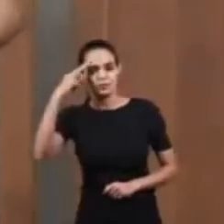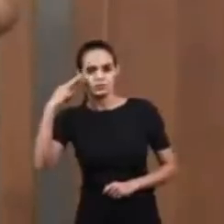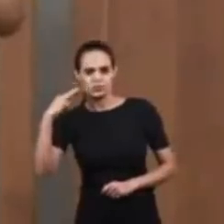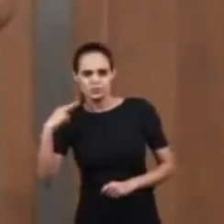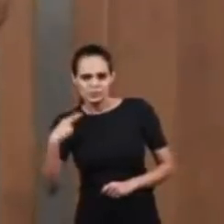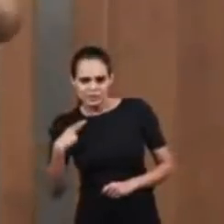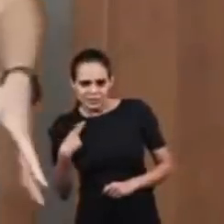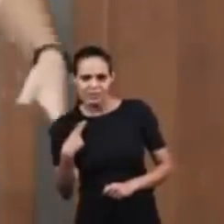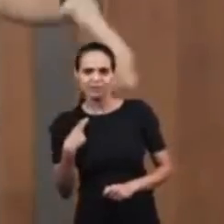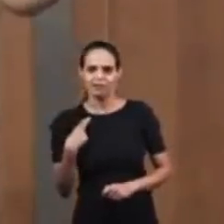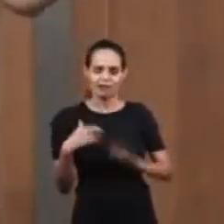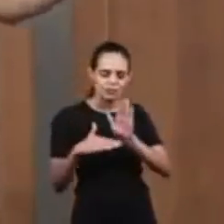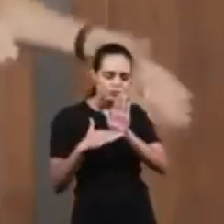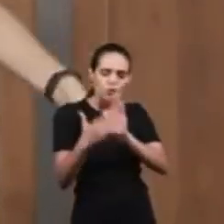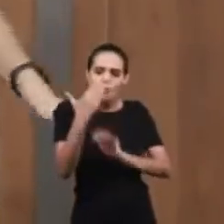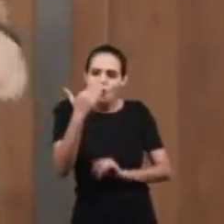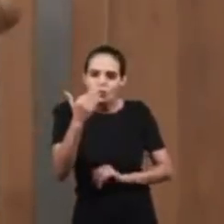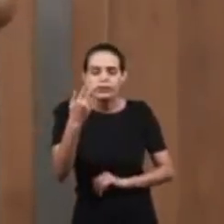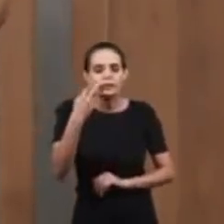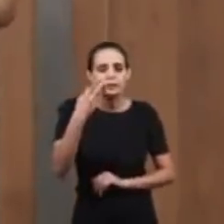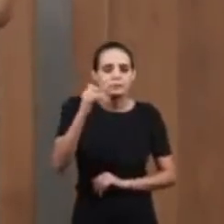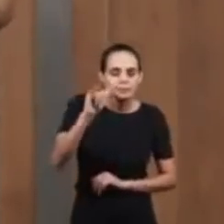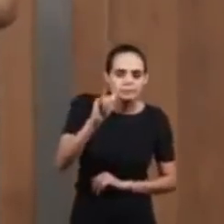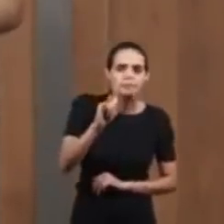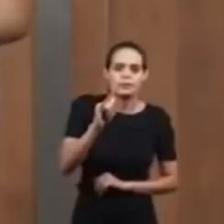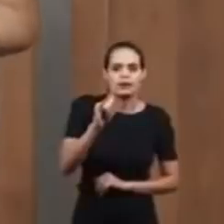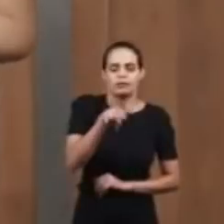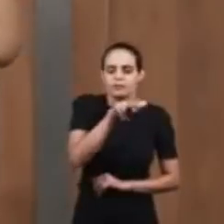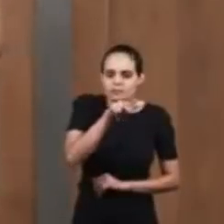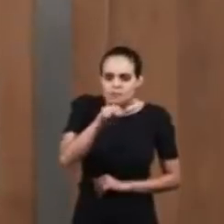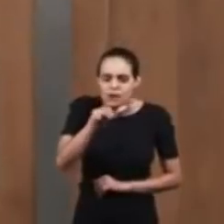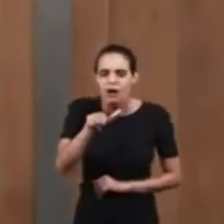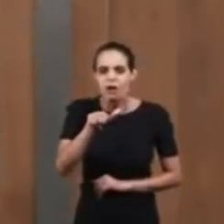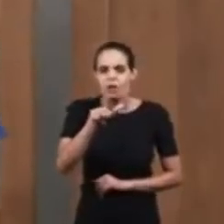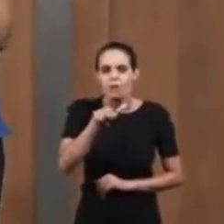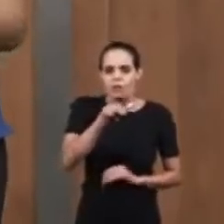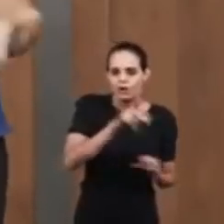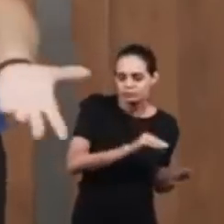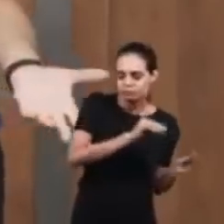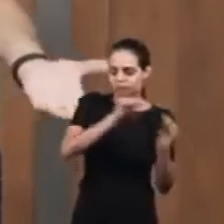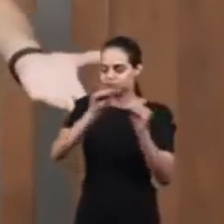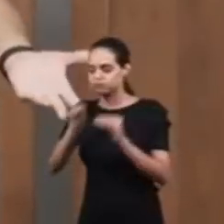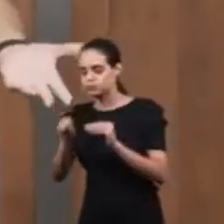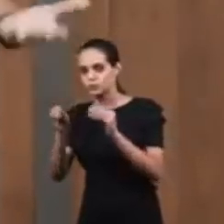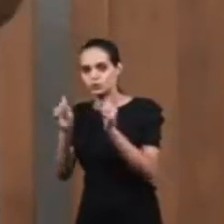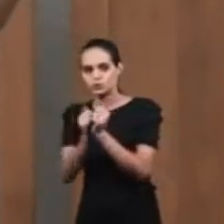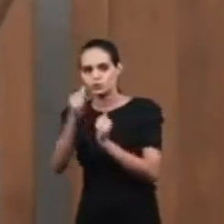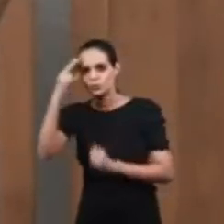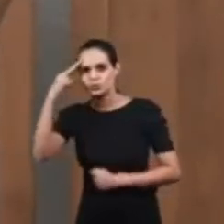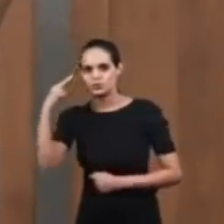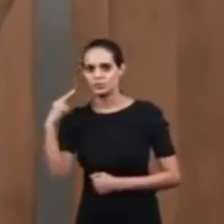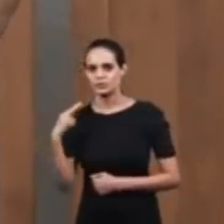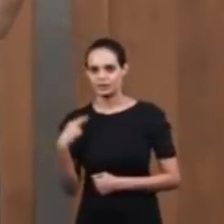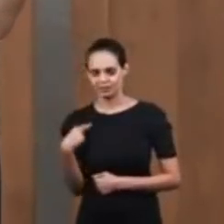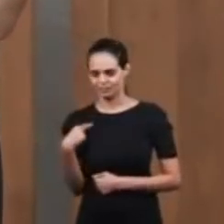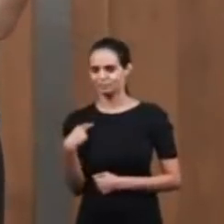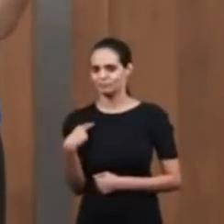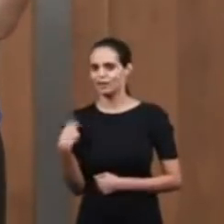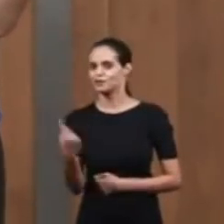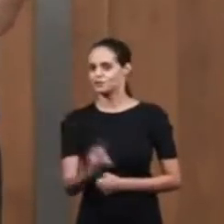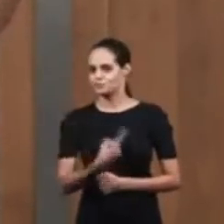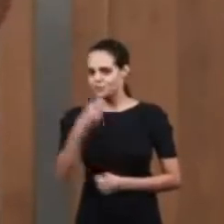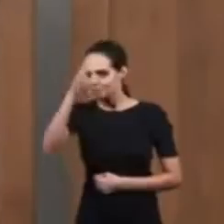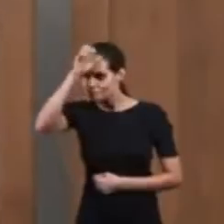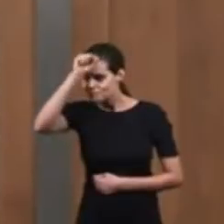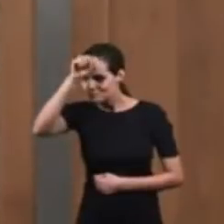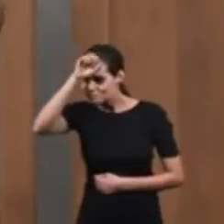live with him And in this story We see a great teaching for us Jesus wants to reveal himself to